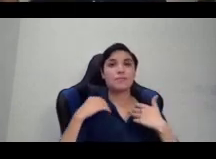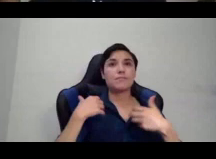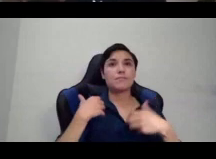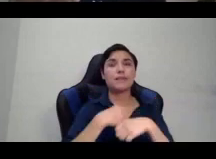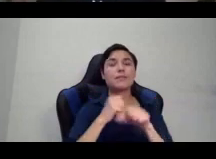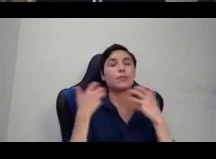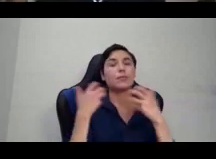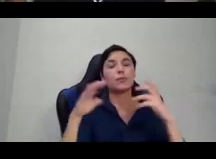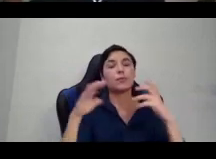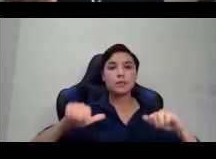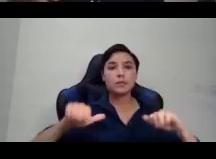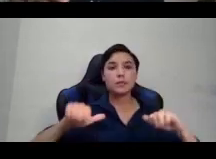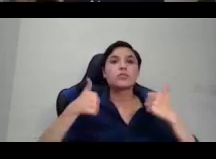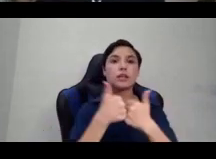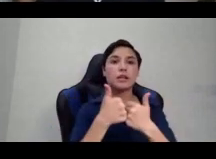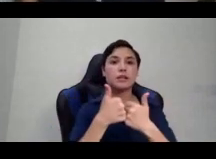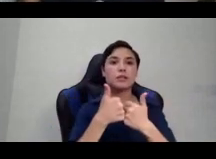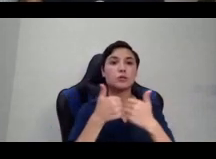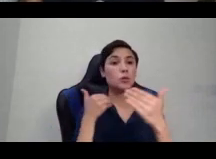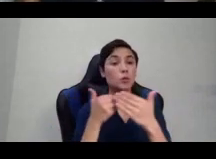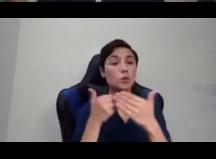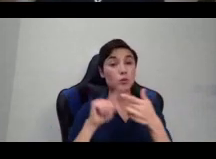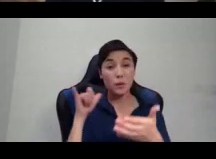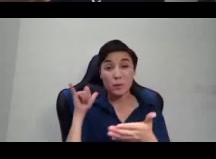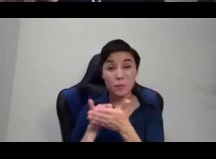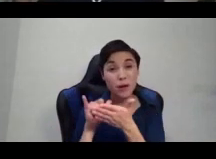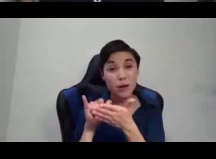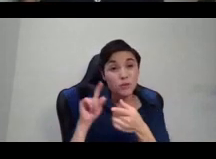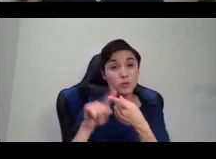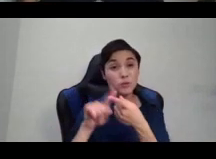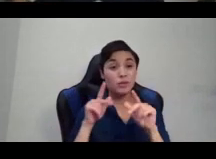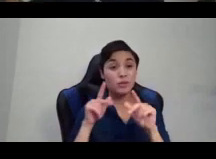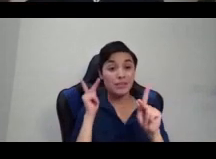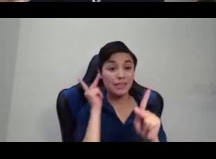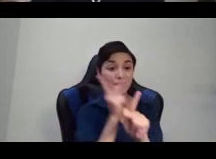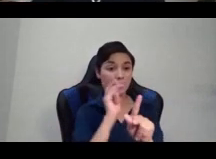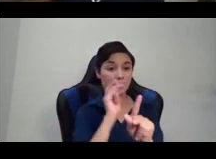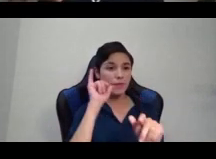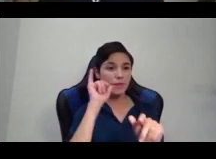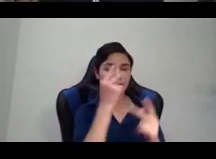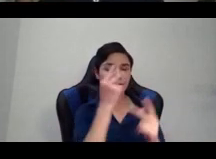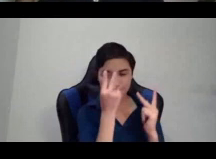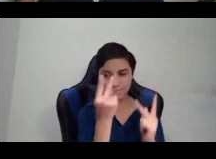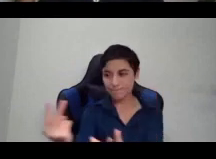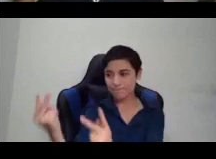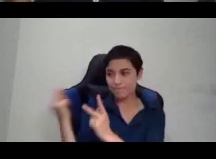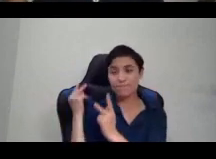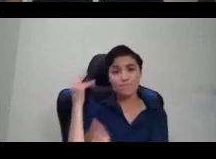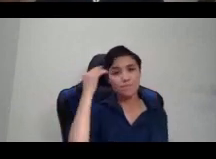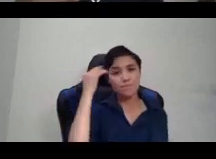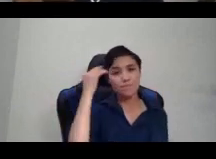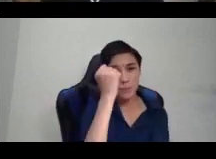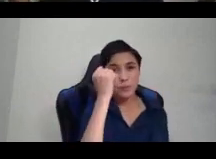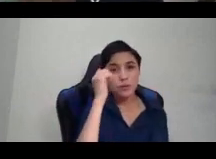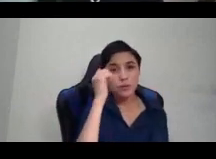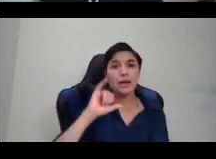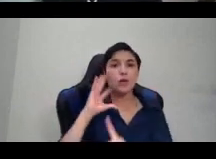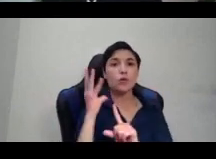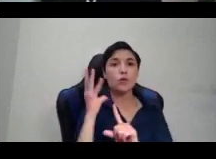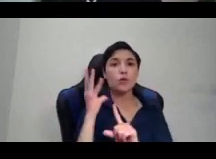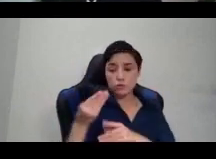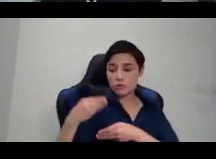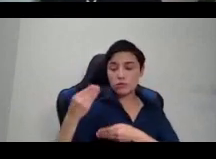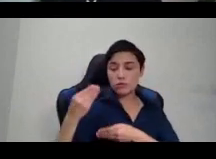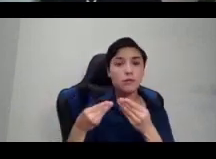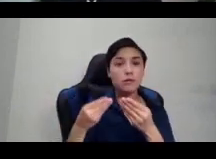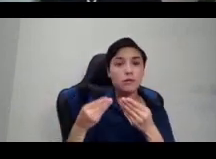the memory, the ancestral memory, and the connection and the cultural survival that would help people understand the trans and non